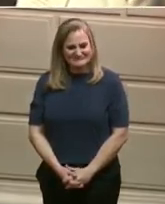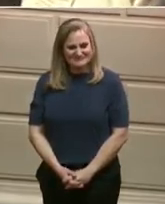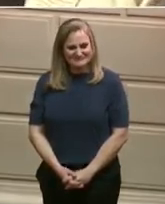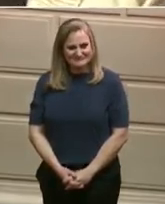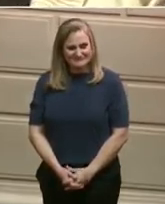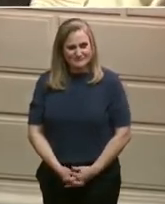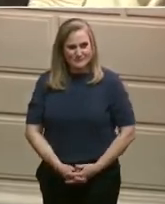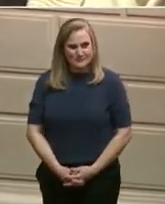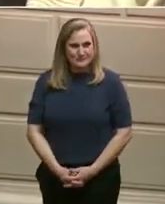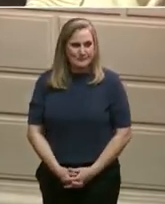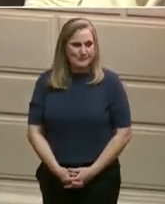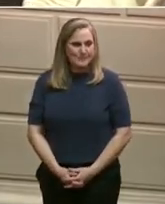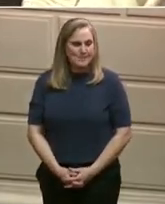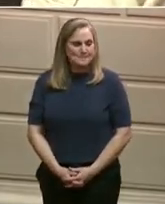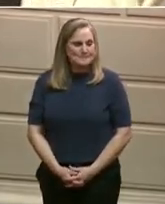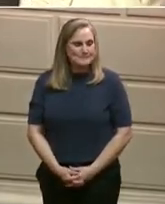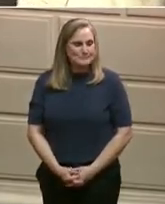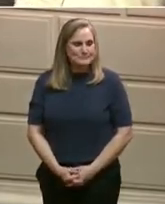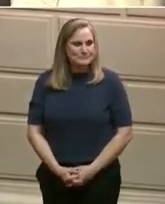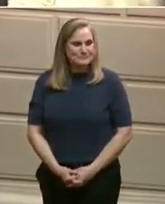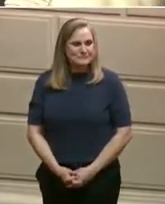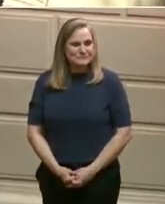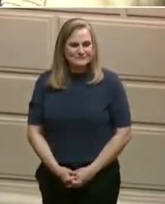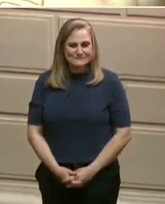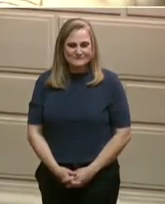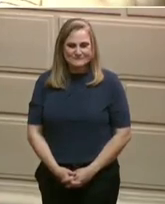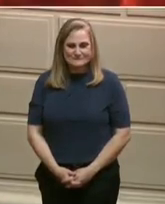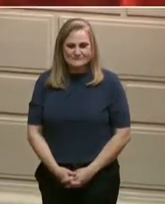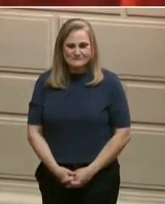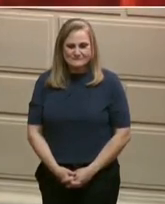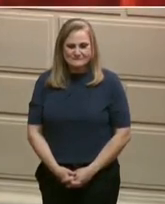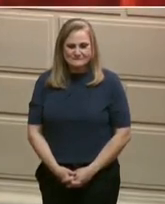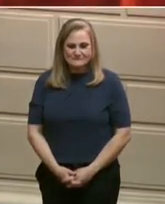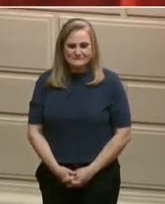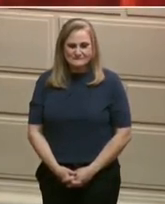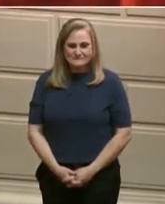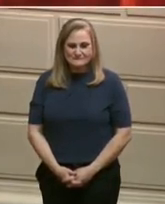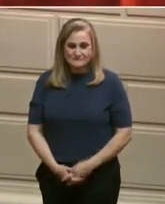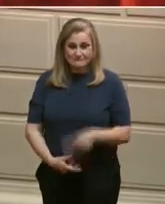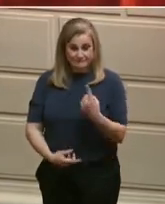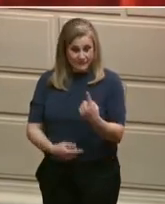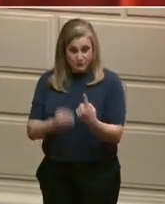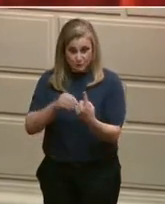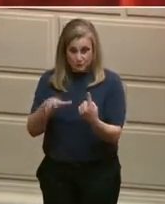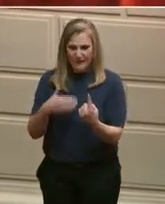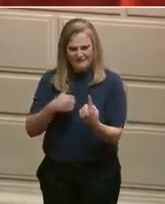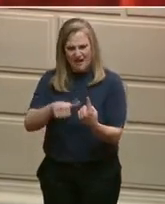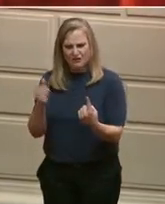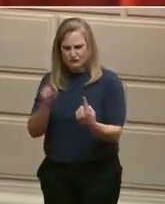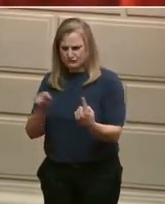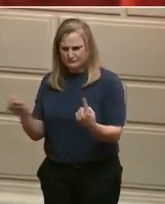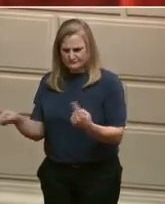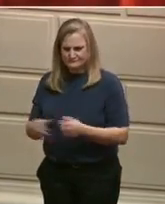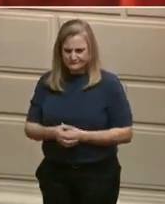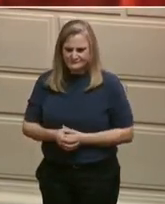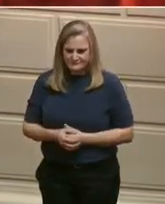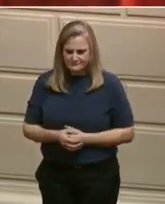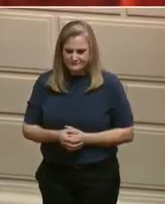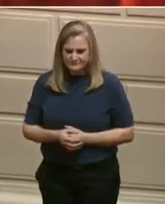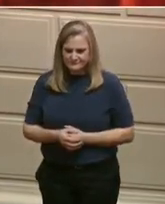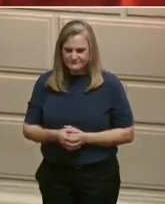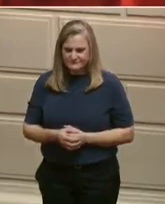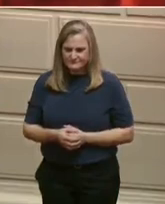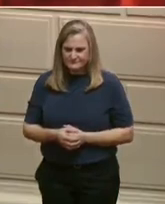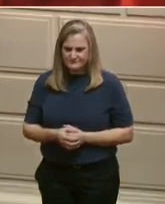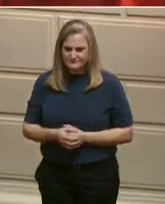And Bella is here tonight. She's a student at Noel Academy. Because of circumstances behind her, beyond her